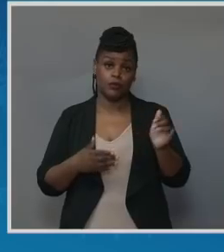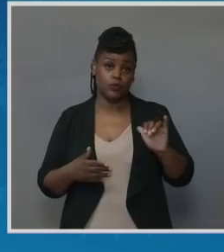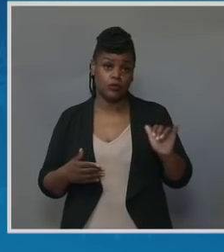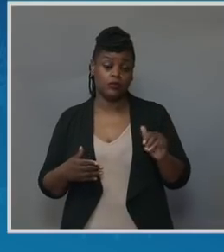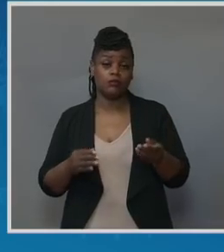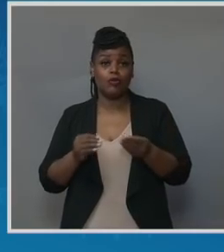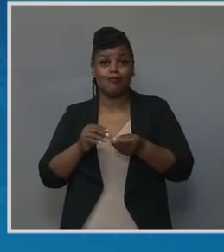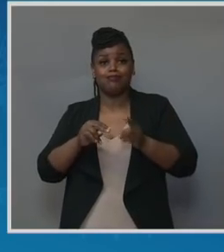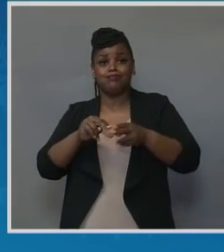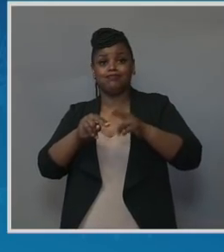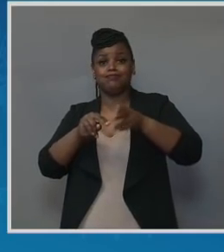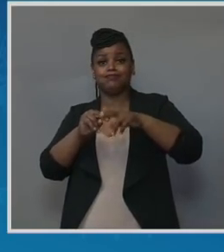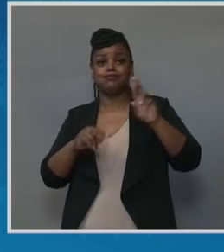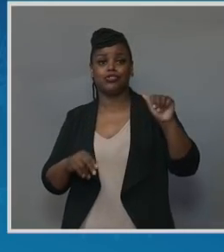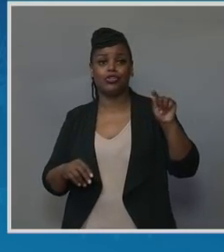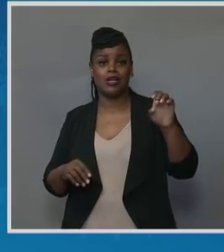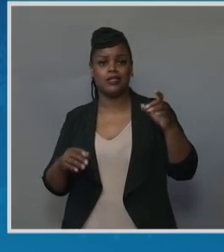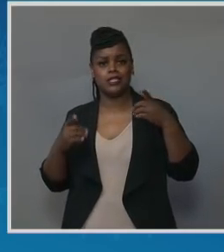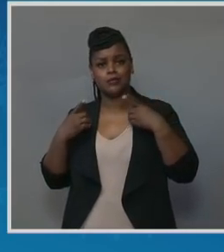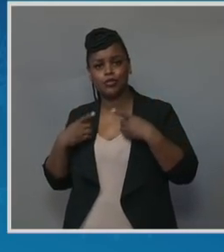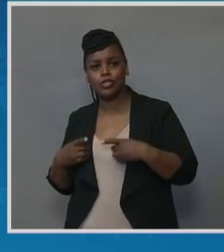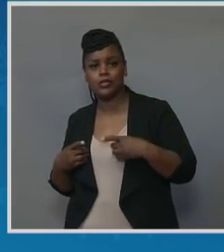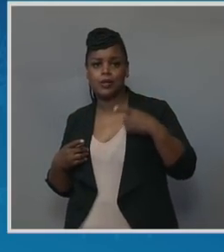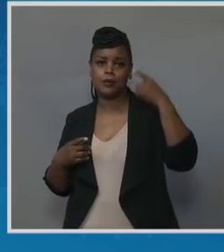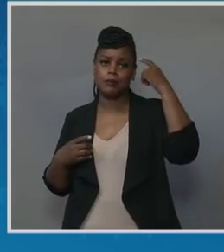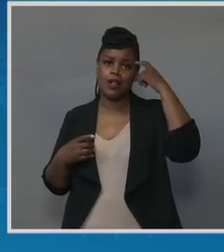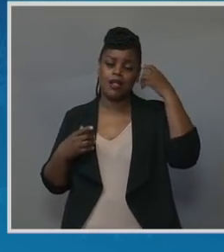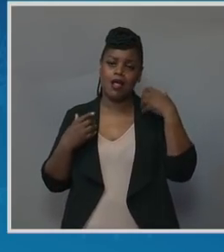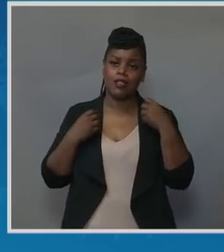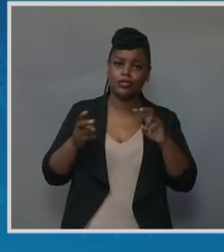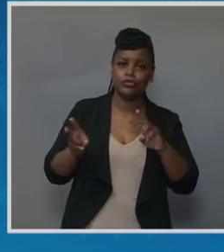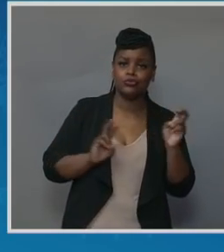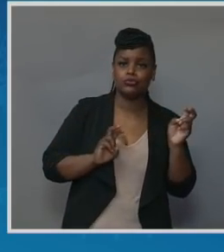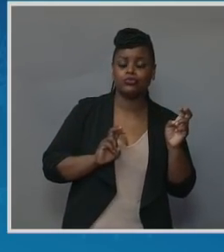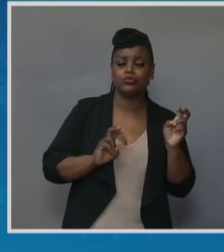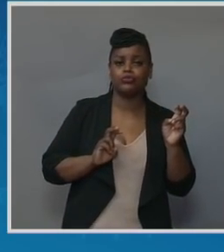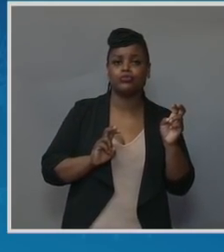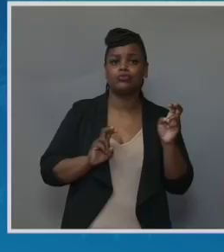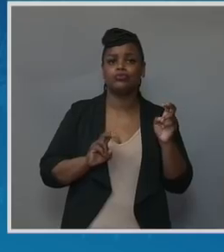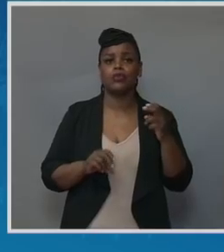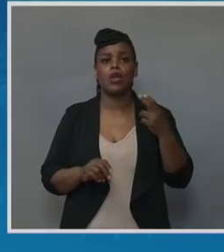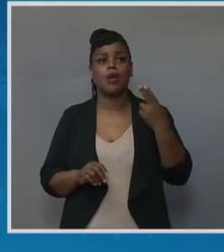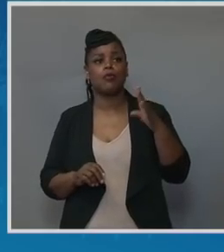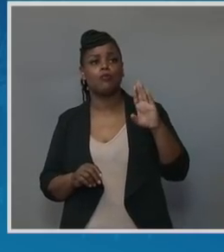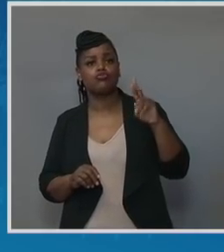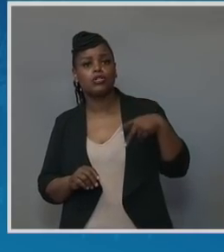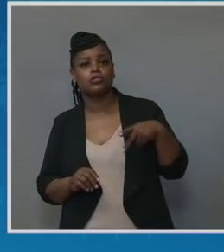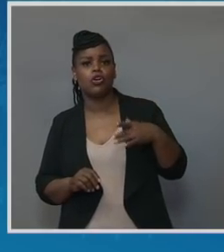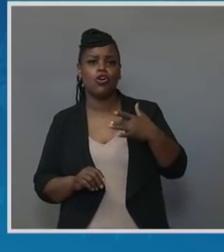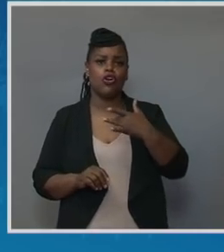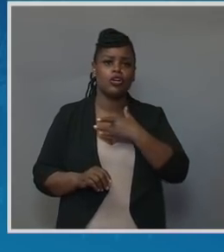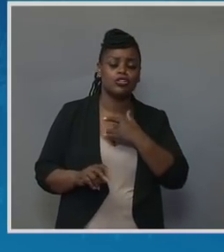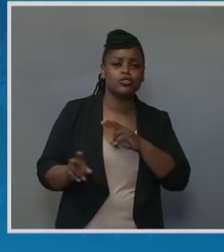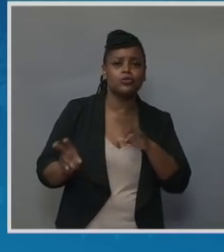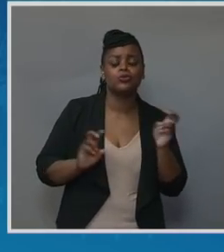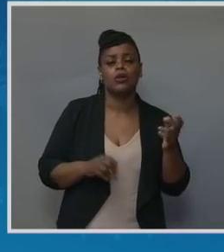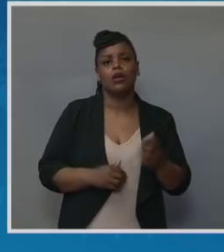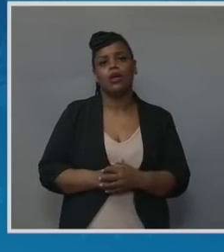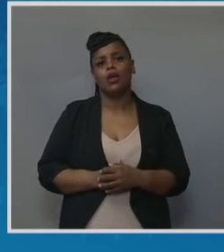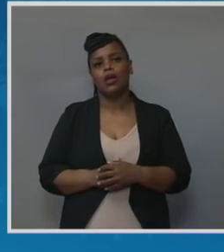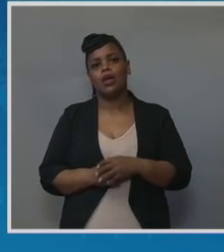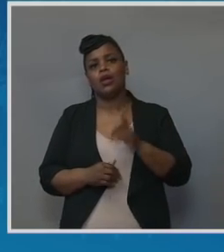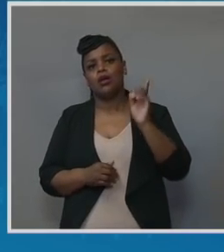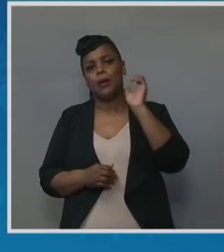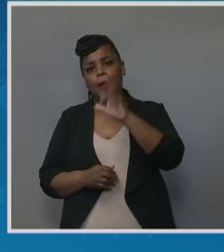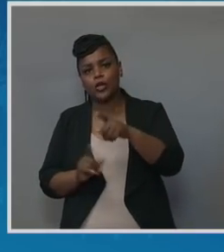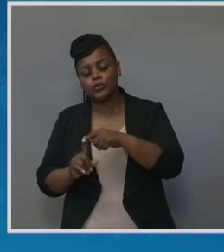depression and mental health issues, hypertension, cardiac disease, readmissions to the hospital, and death.